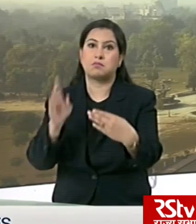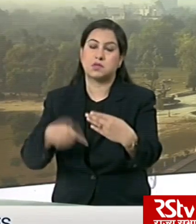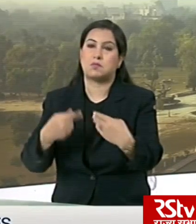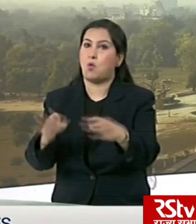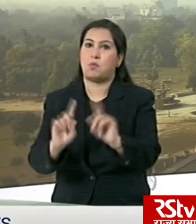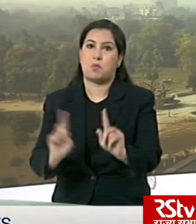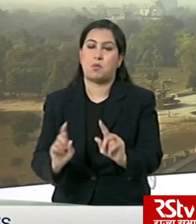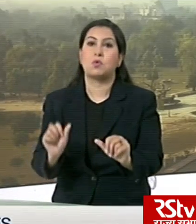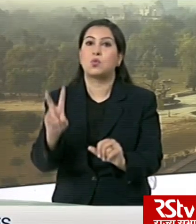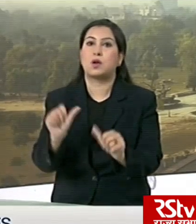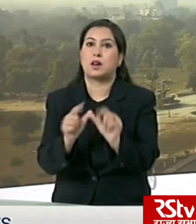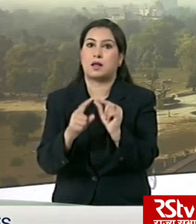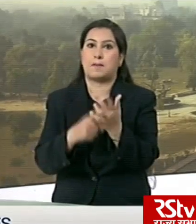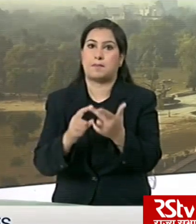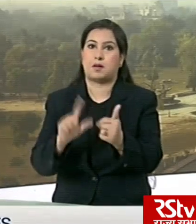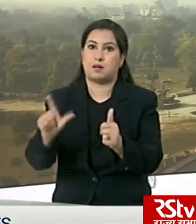of April.